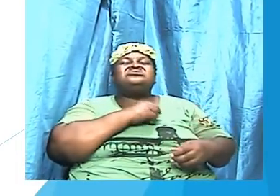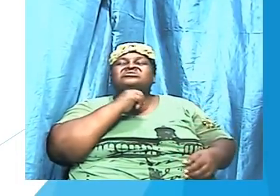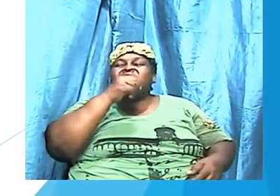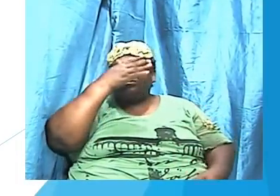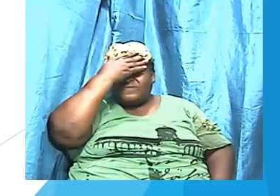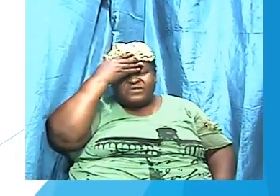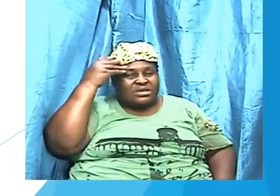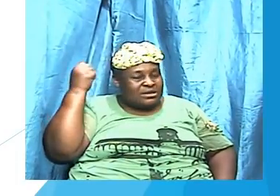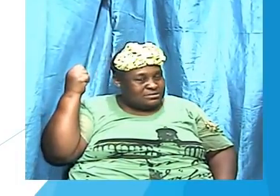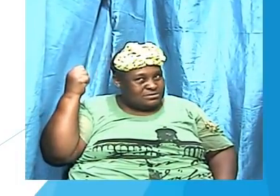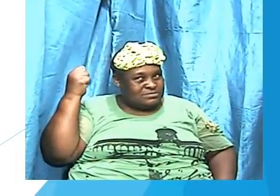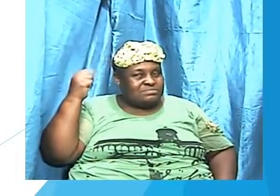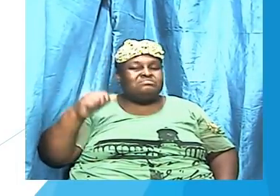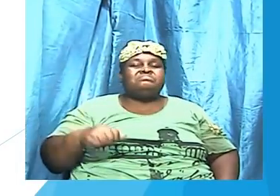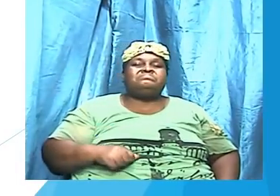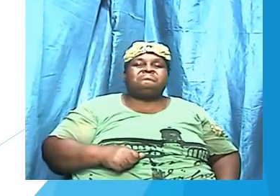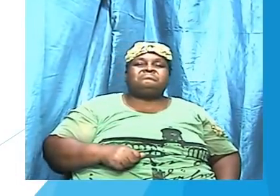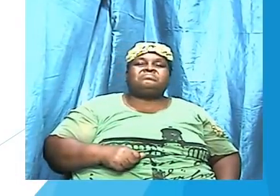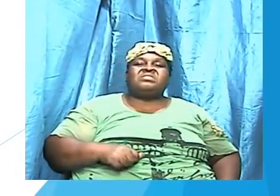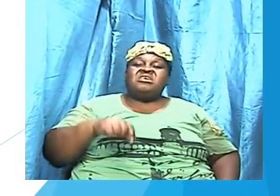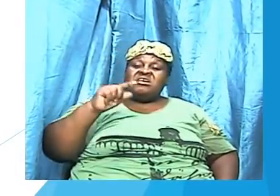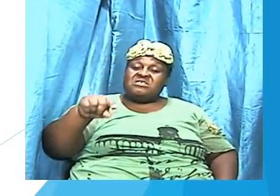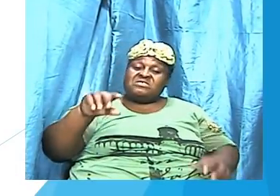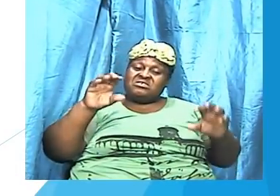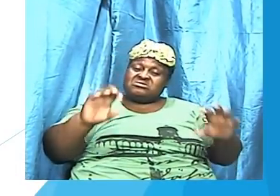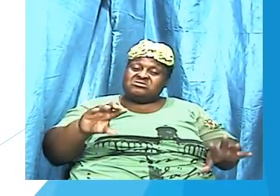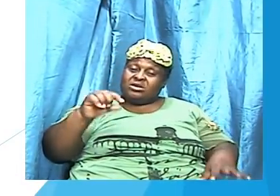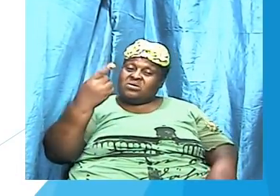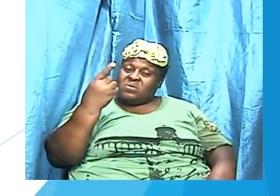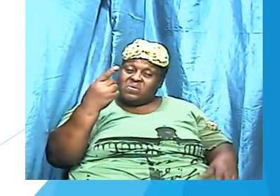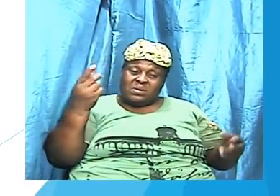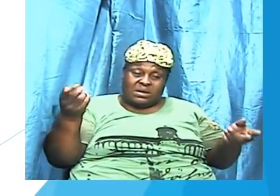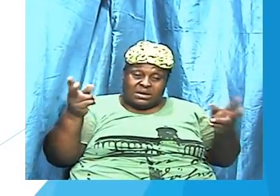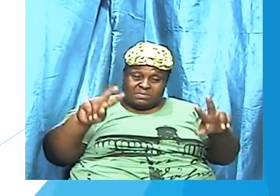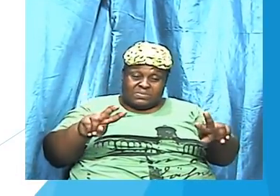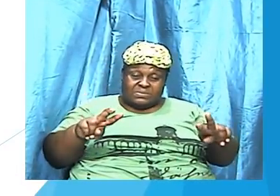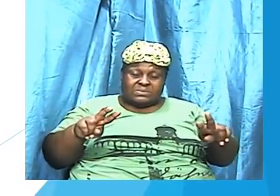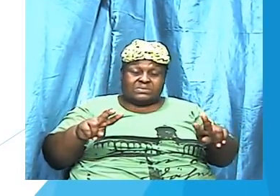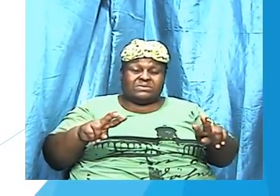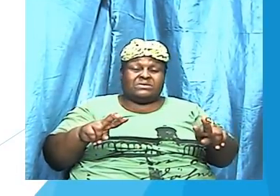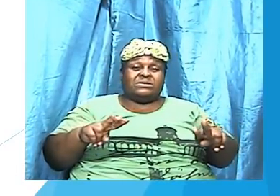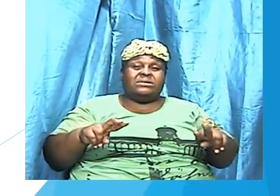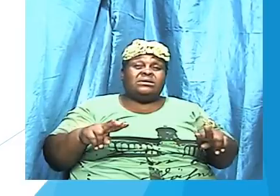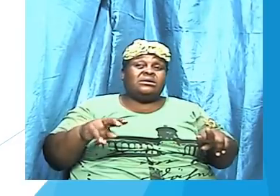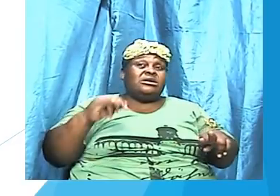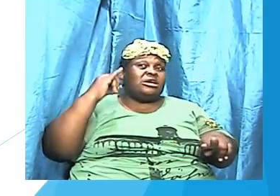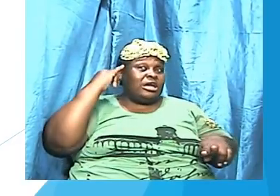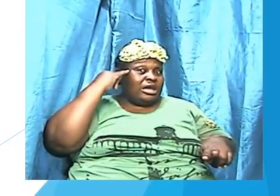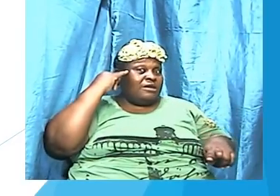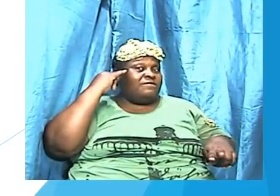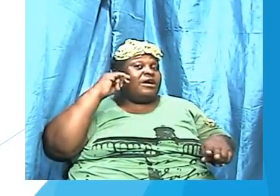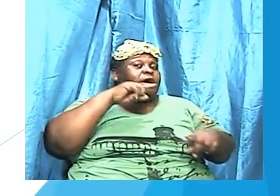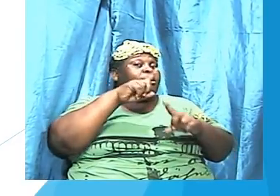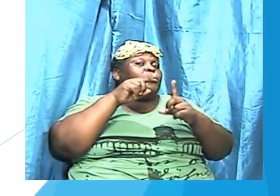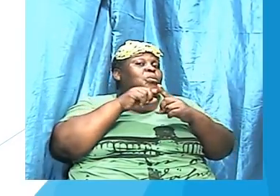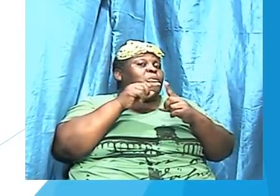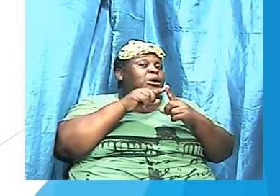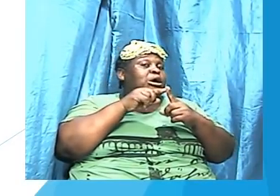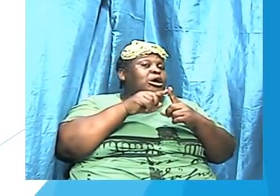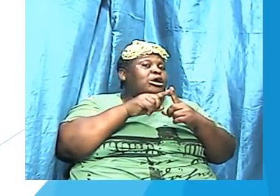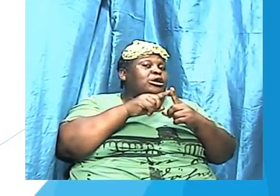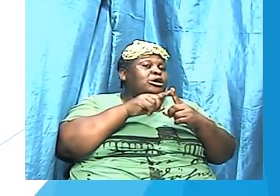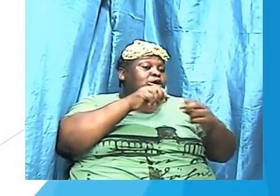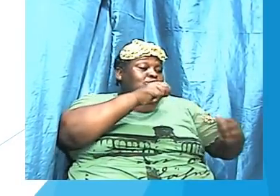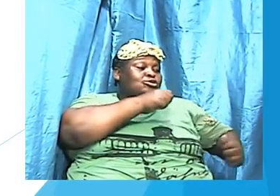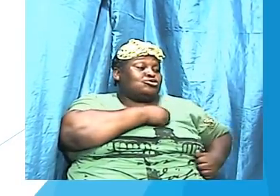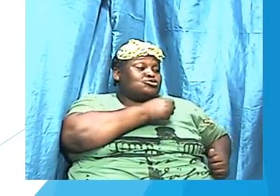however this can only happen if and when the soldier